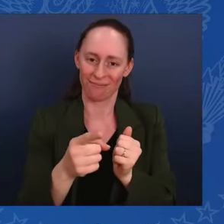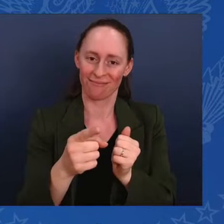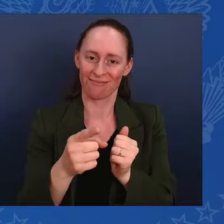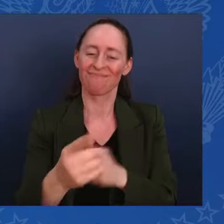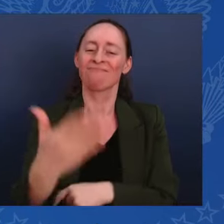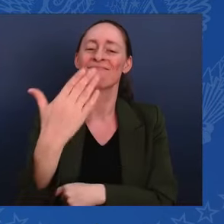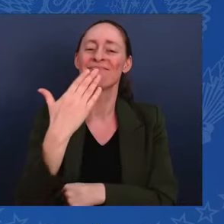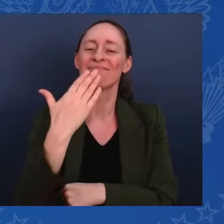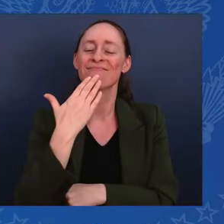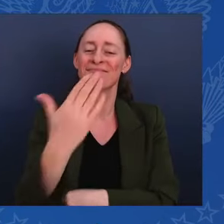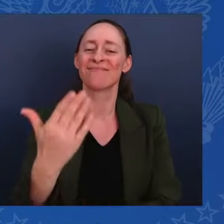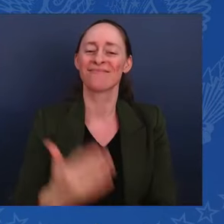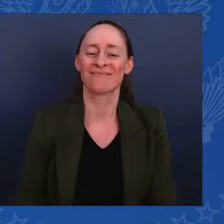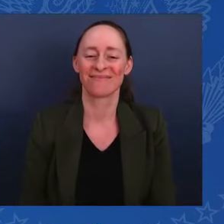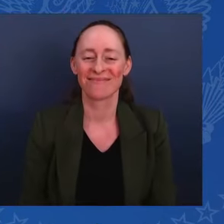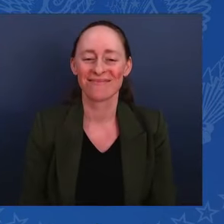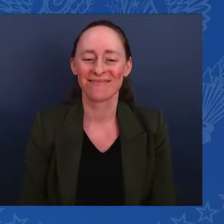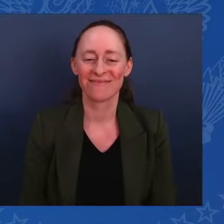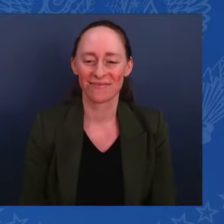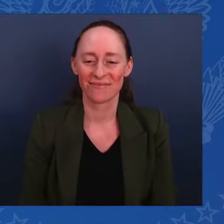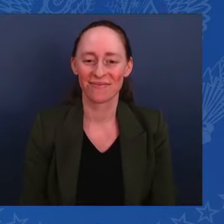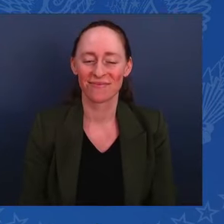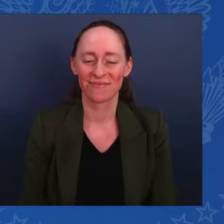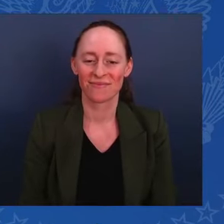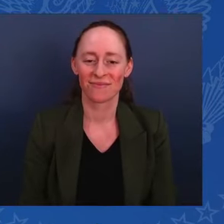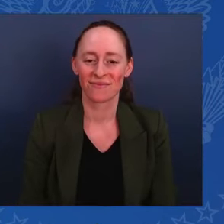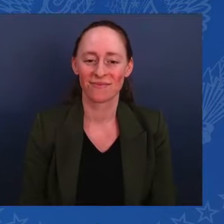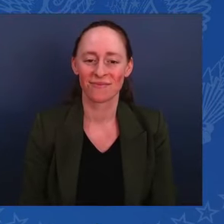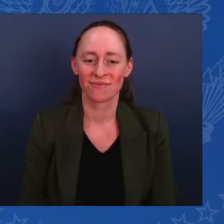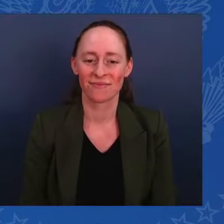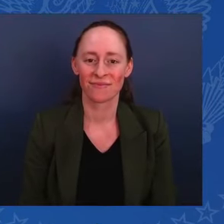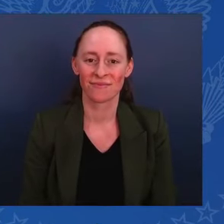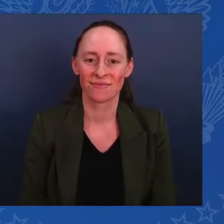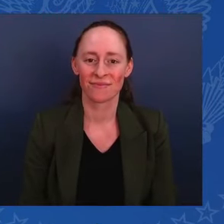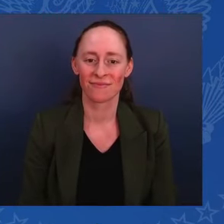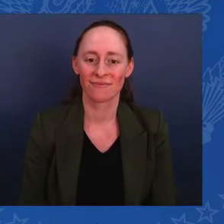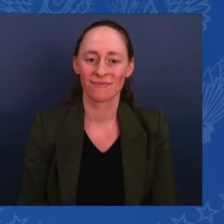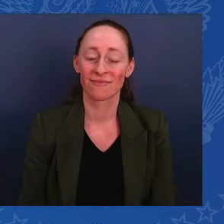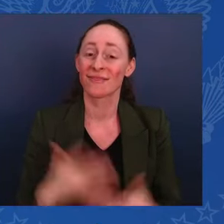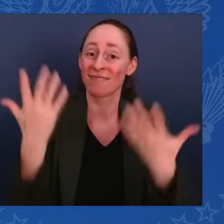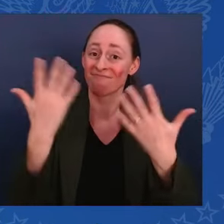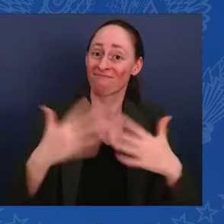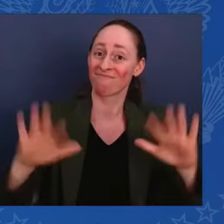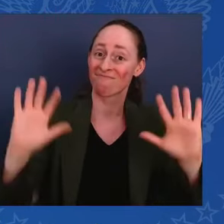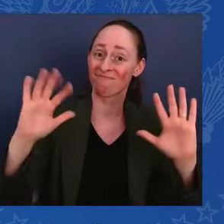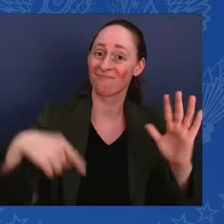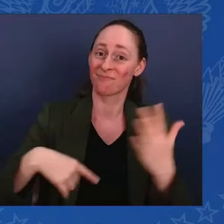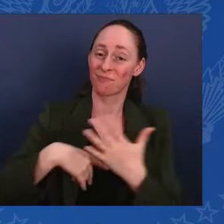Distinguished guests, this concludes the virtual speaking program. Thank you for joining us.